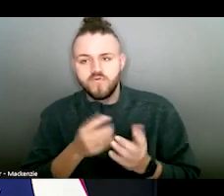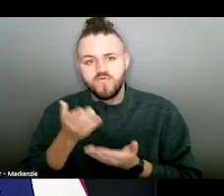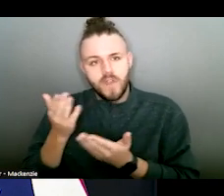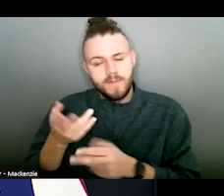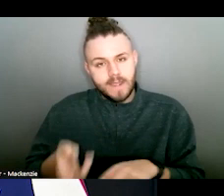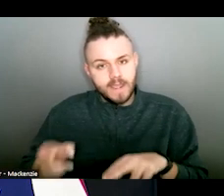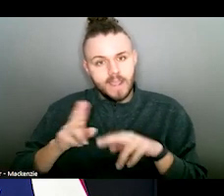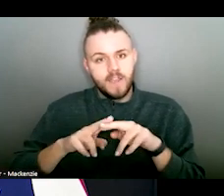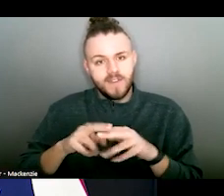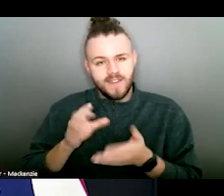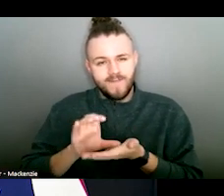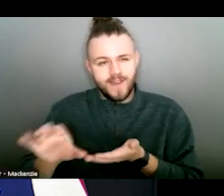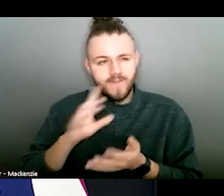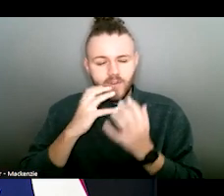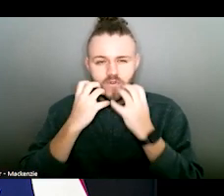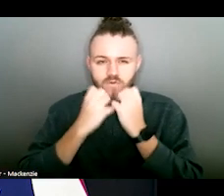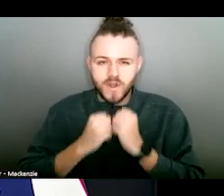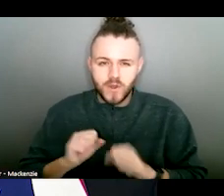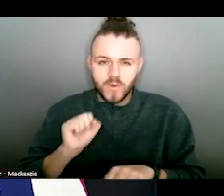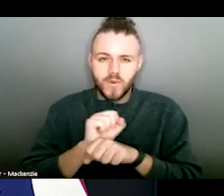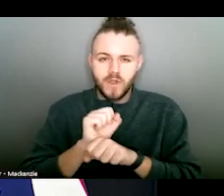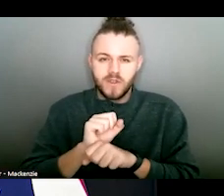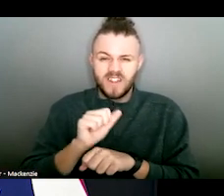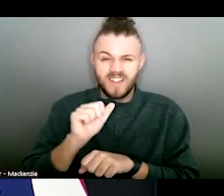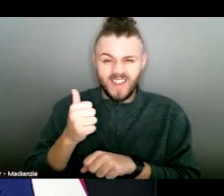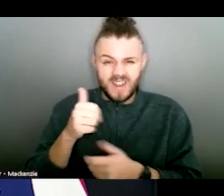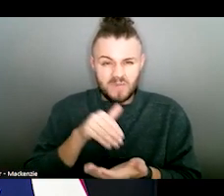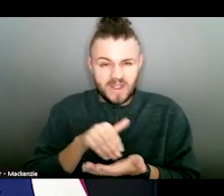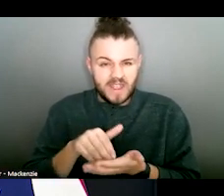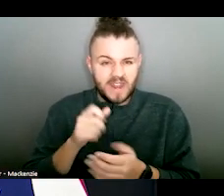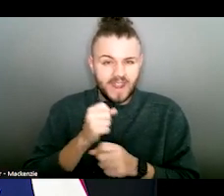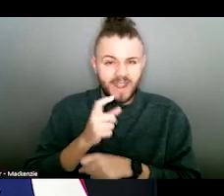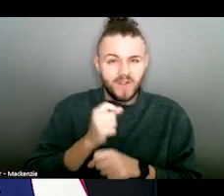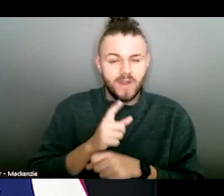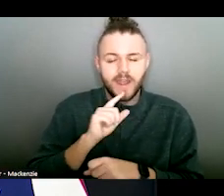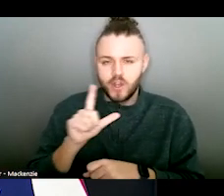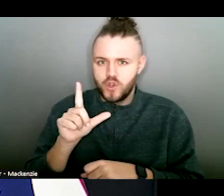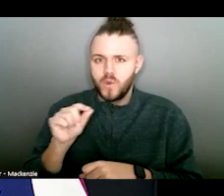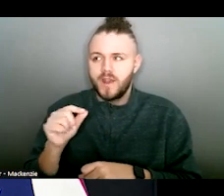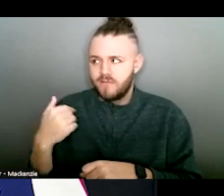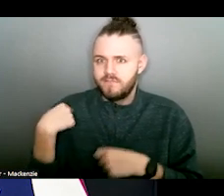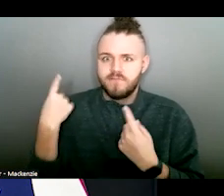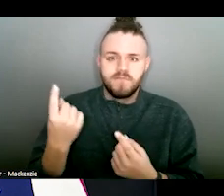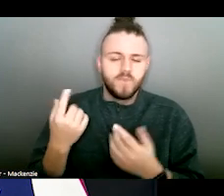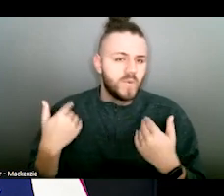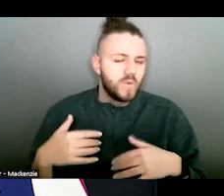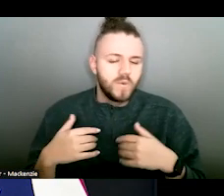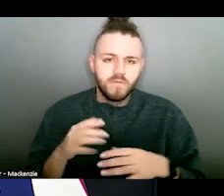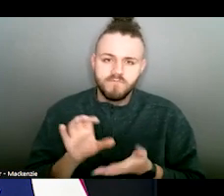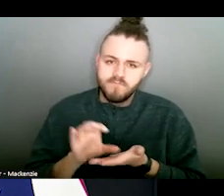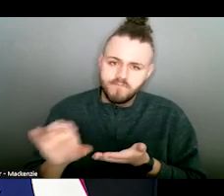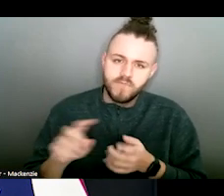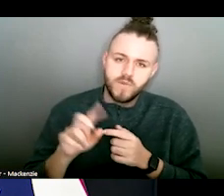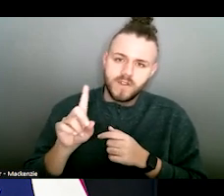recommends an increase in funding for this critical work. This $10 million annually, $20 million in the biennium total